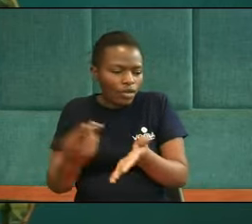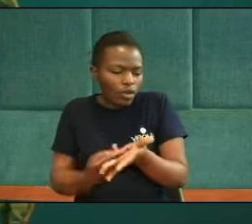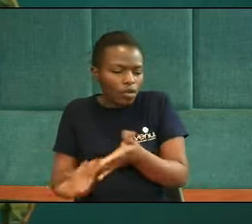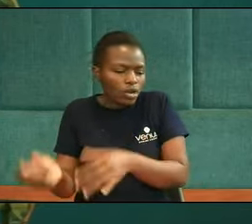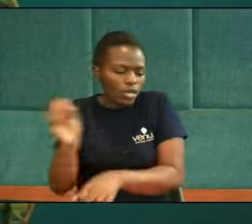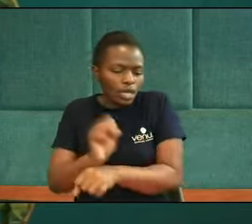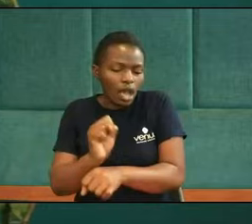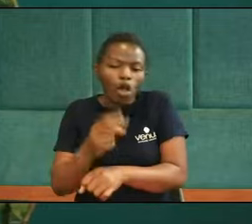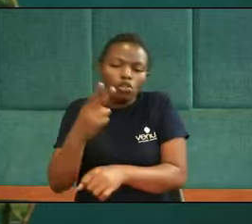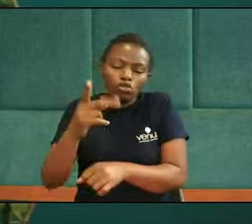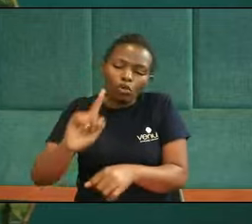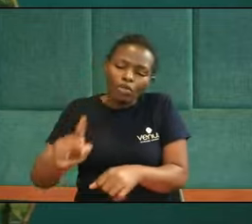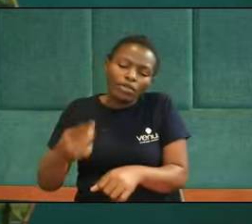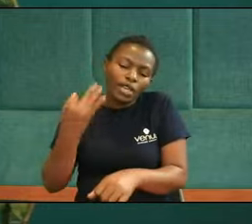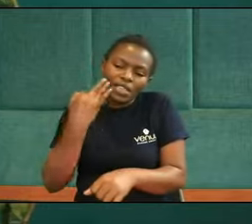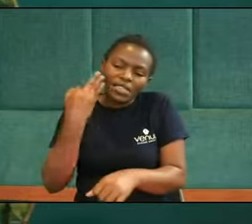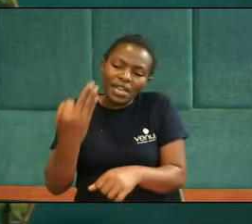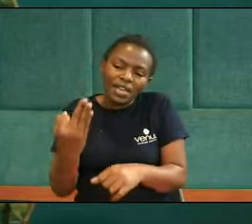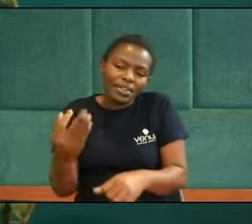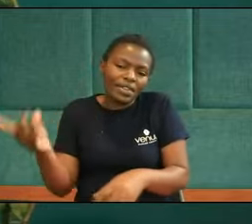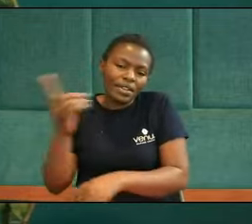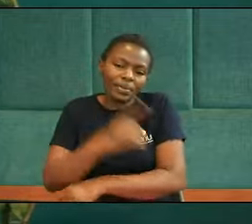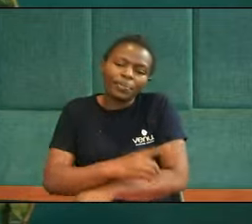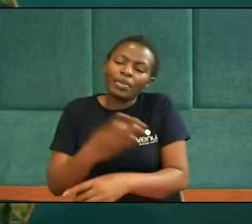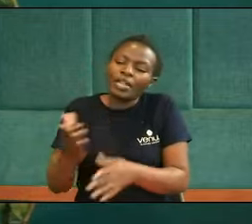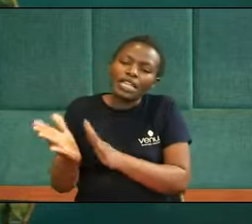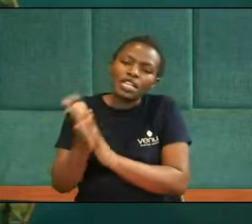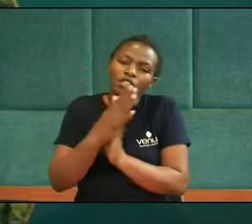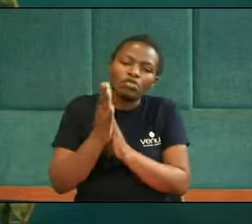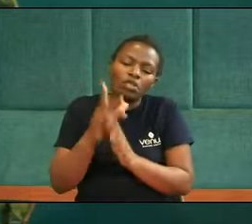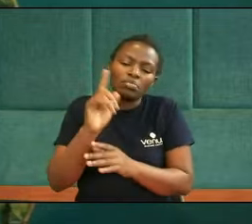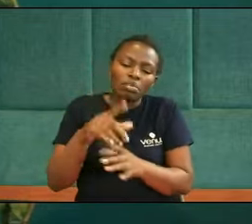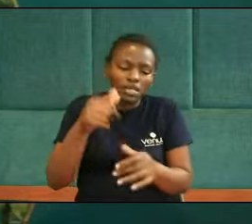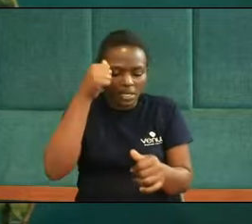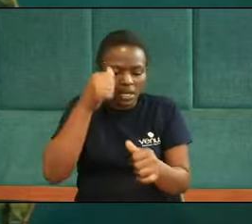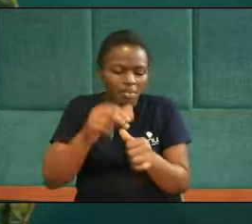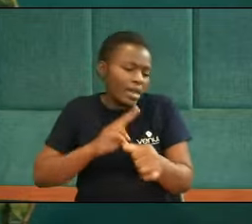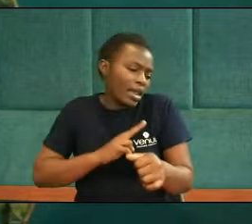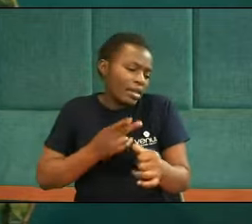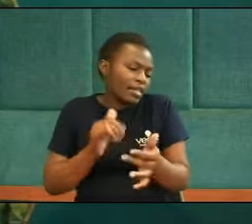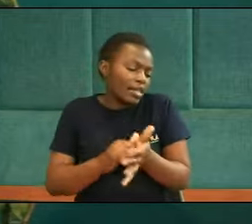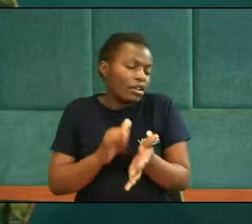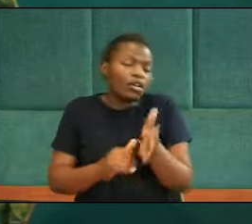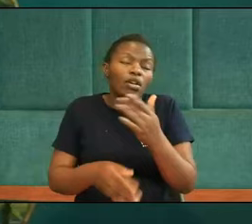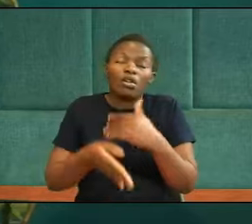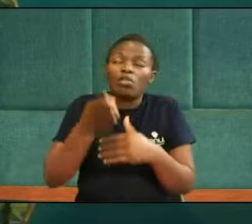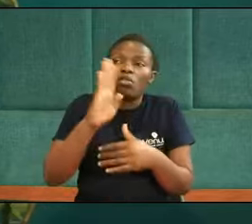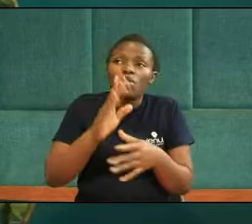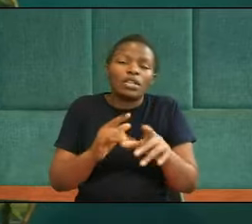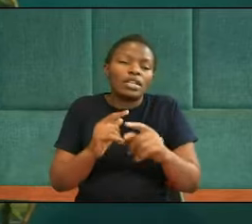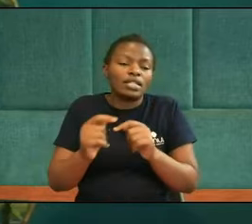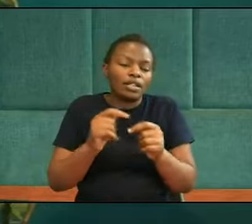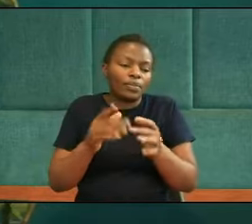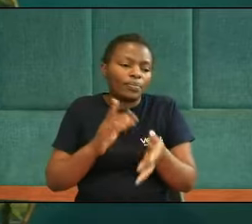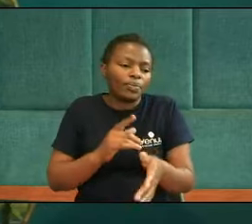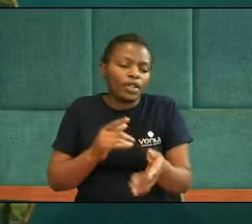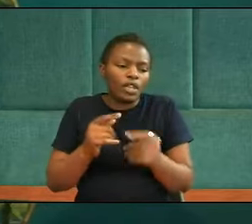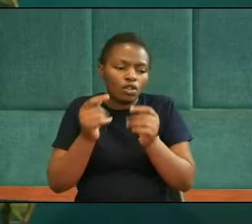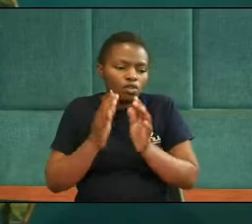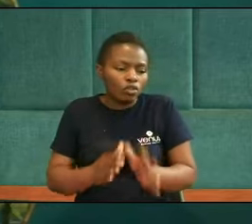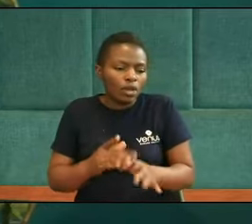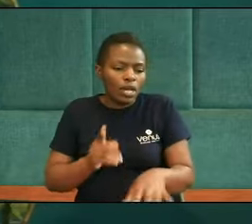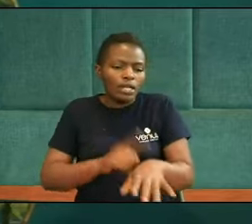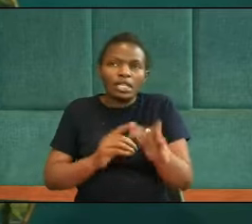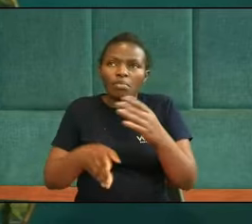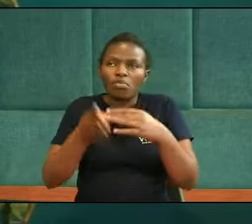days And essentially These stories Are supposed to remind us That God is in control You see God was giving Daniel These